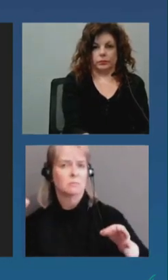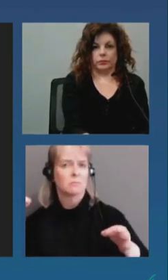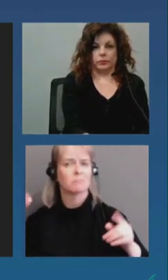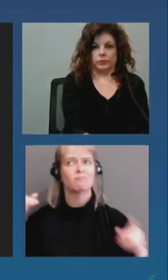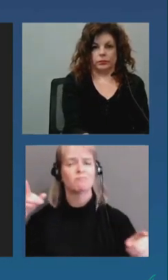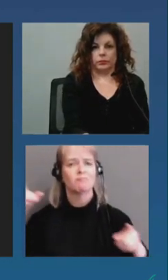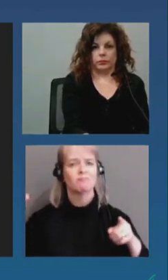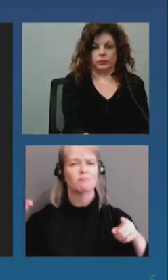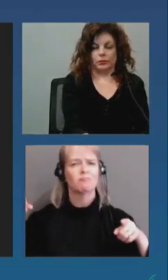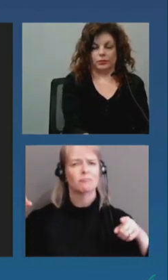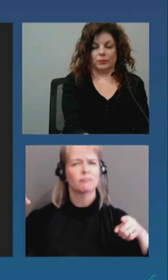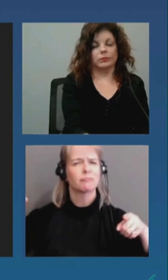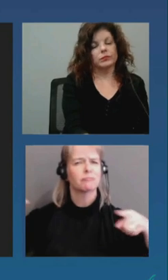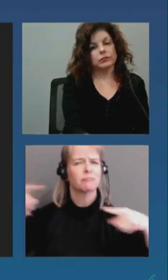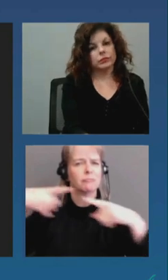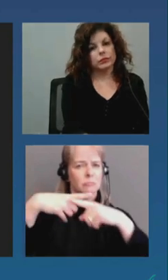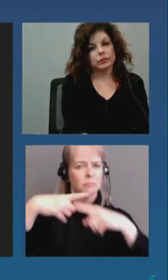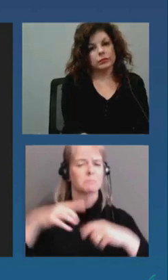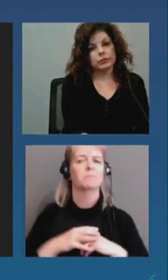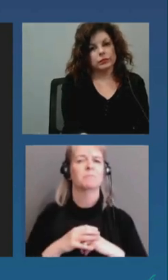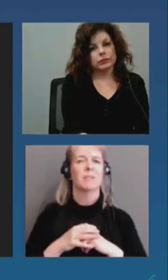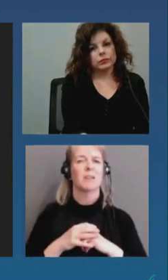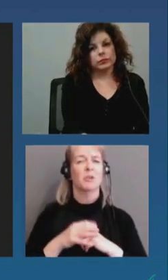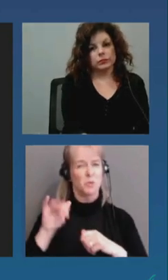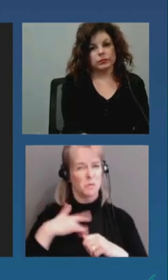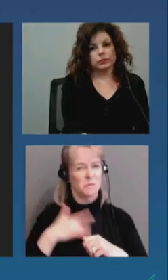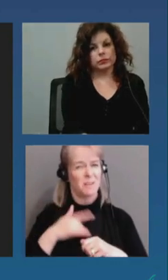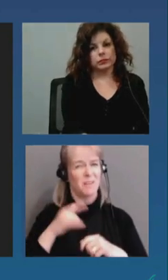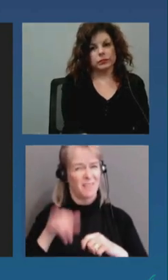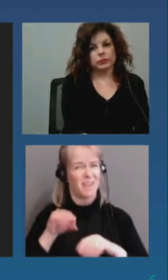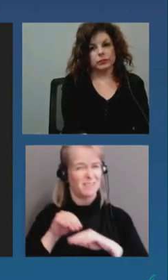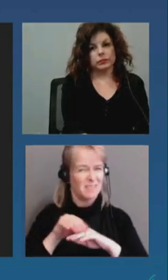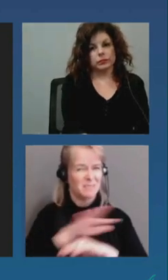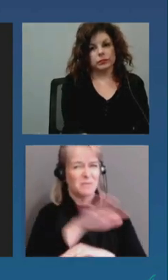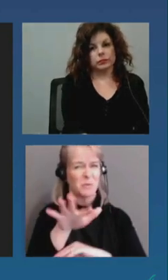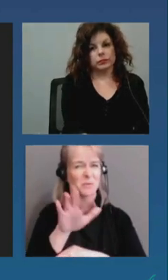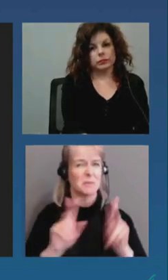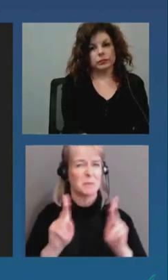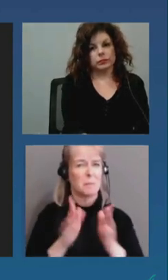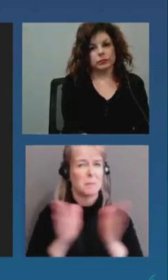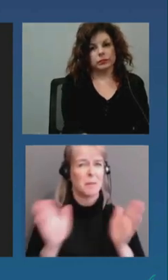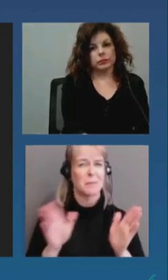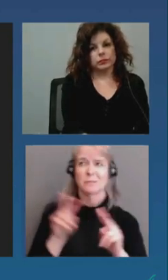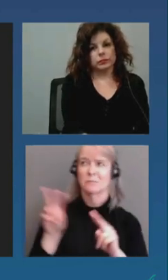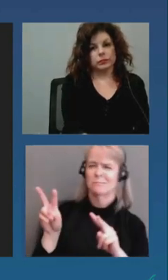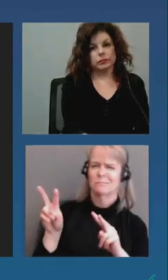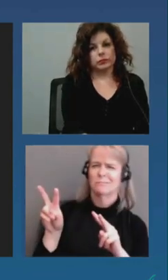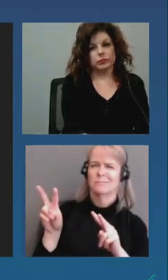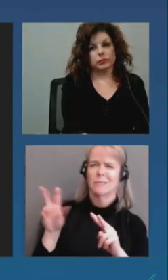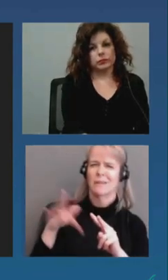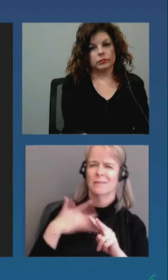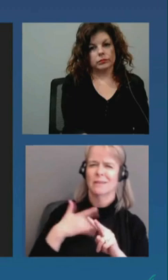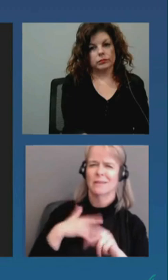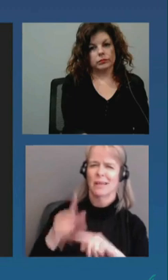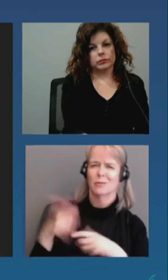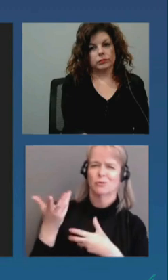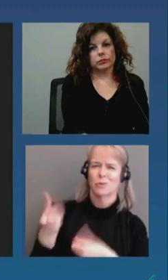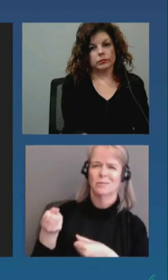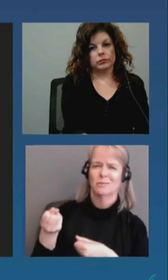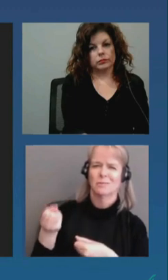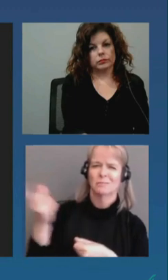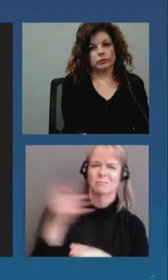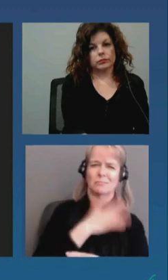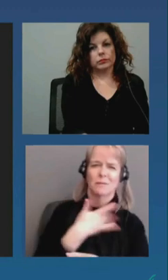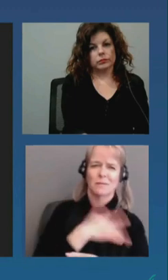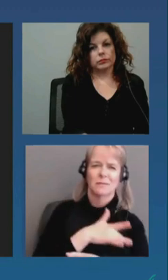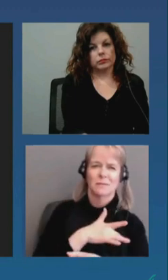their trust in the provincial in the provincial government you know i mean are they how much does the province understand